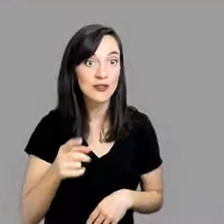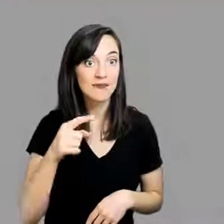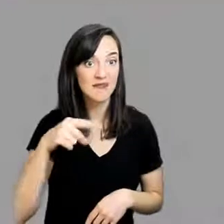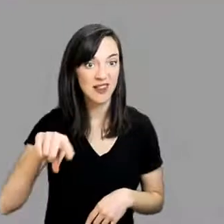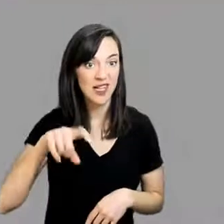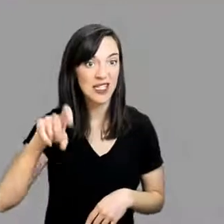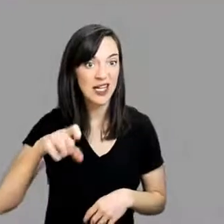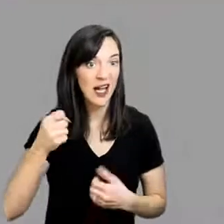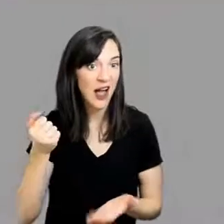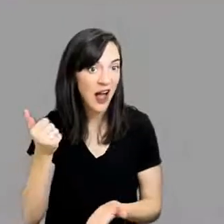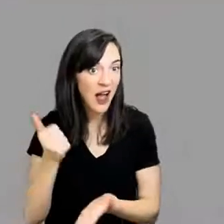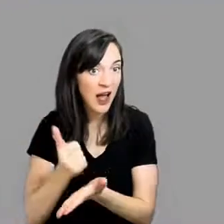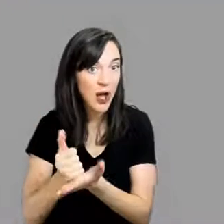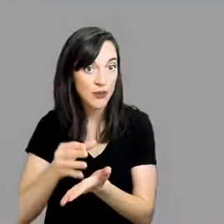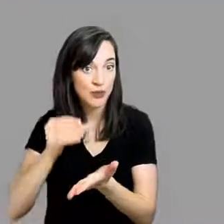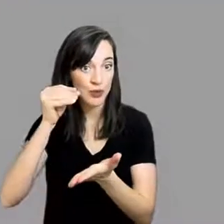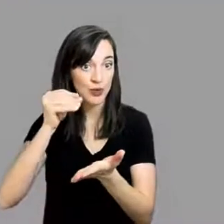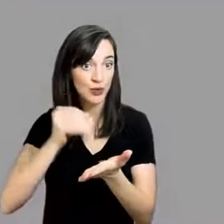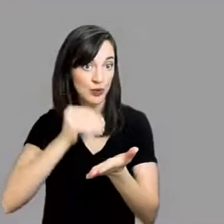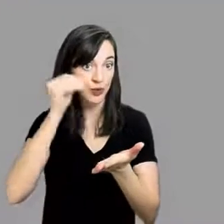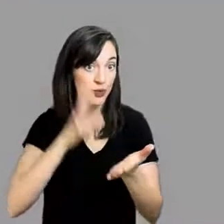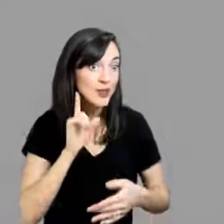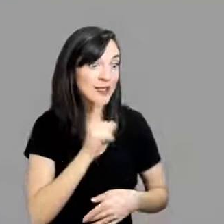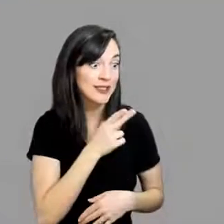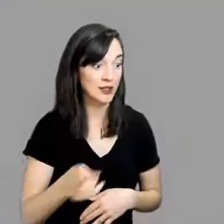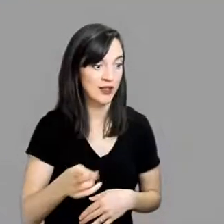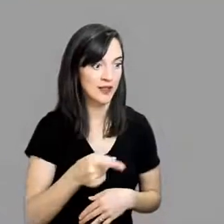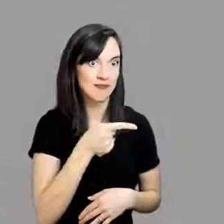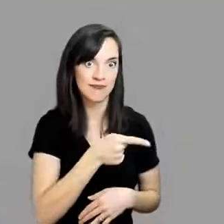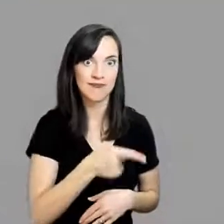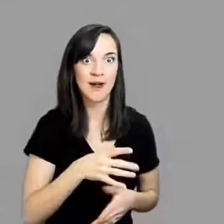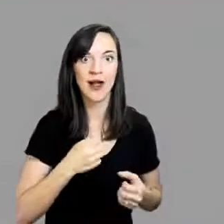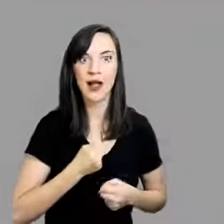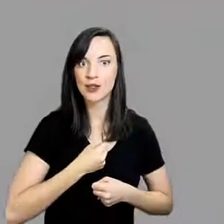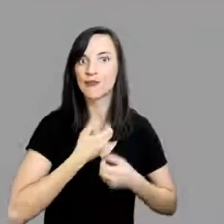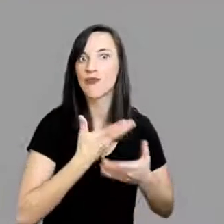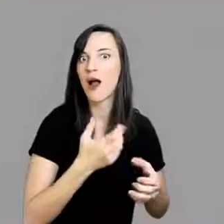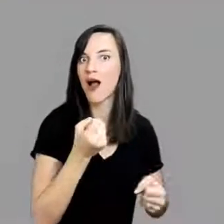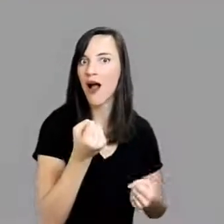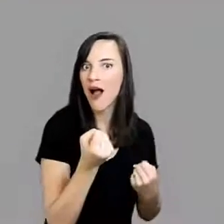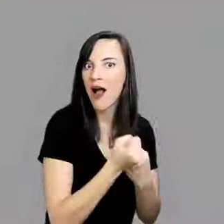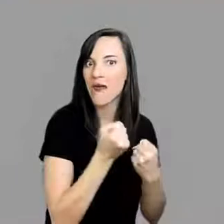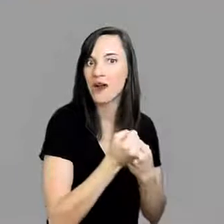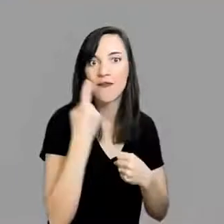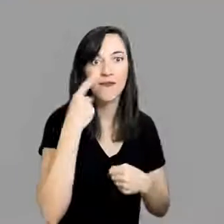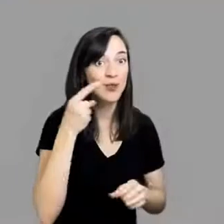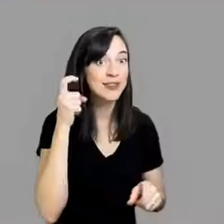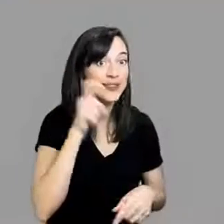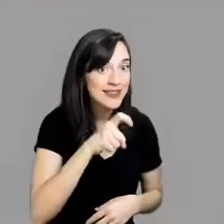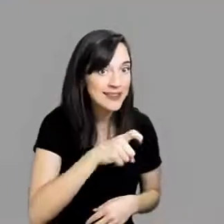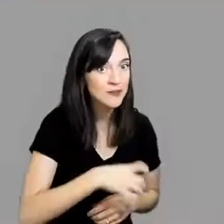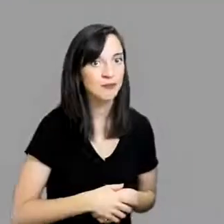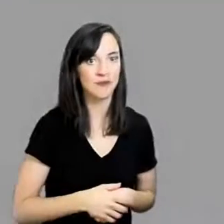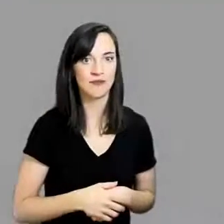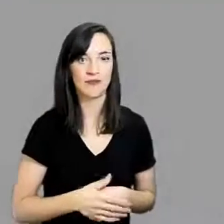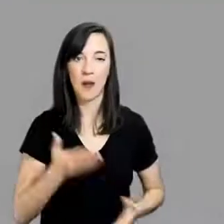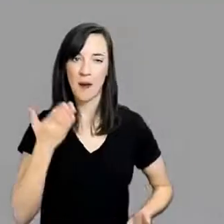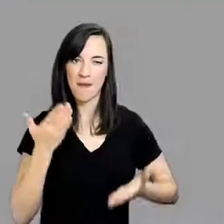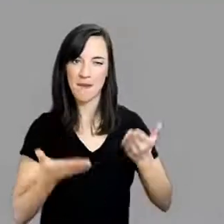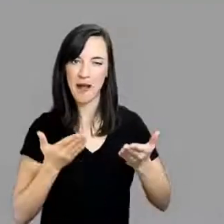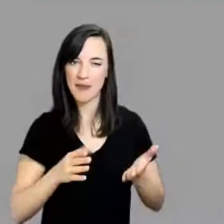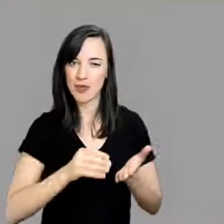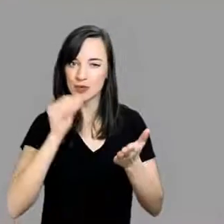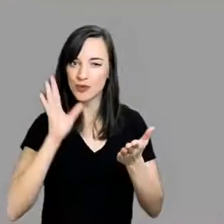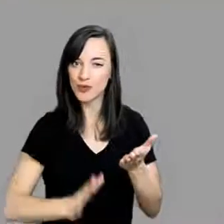But teachers of the deaf and hard of hearing need to help students who are DHH be able to express that so they can advocate for their